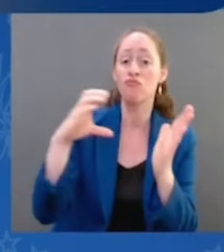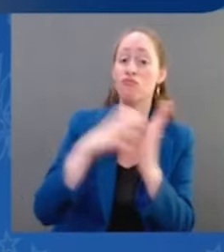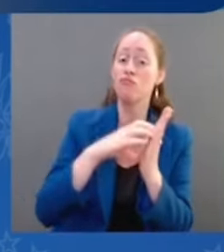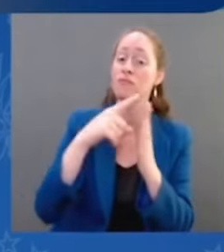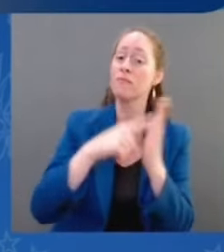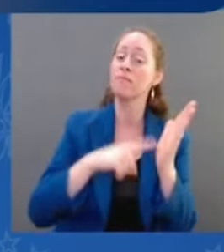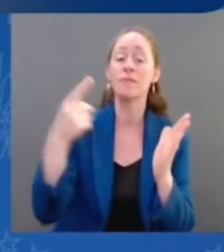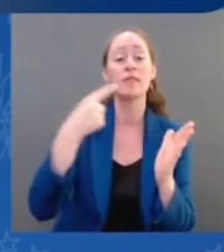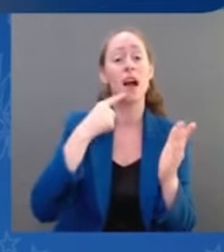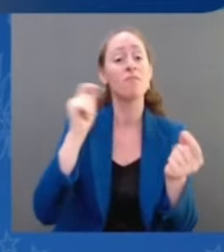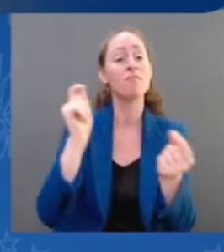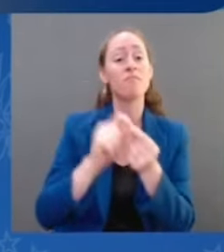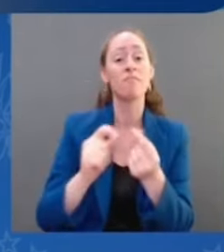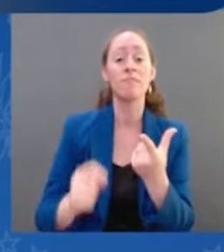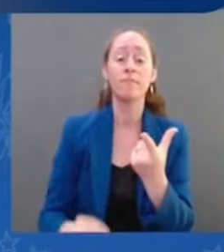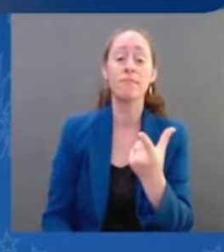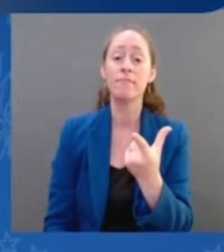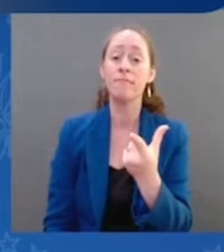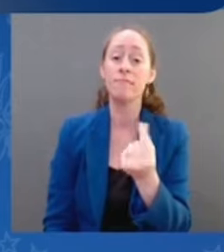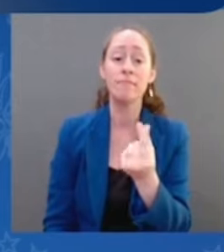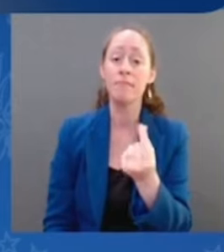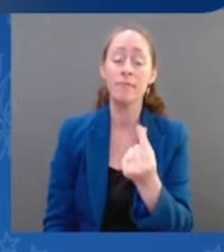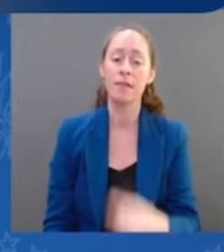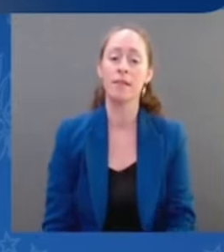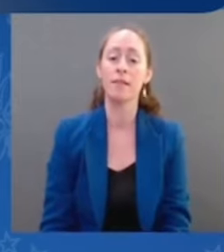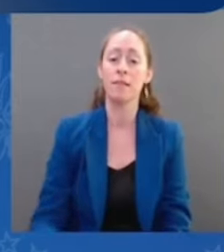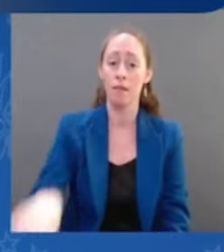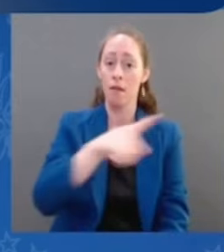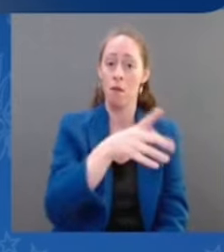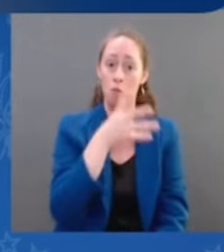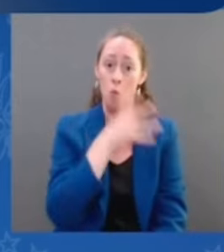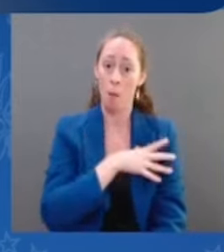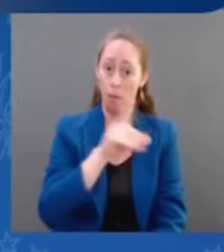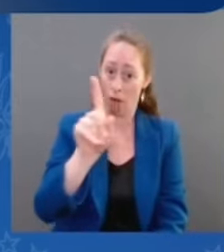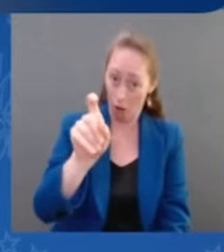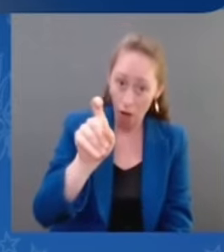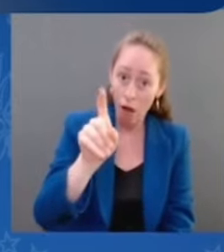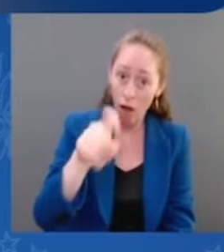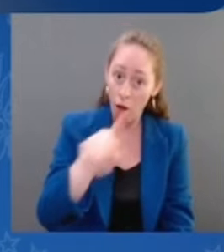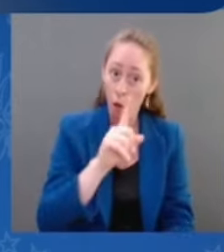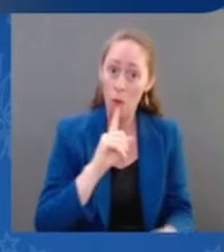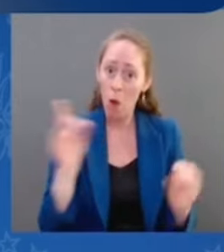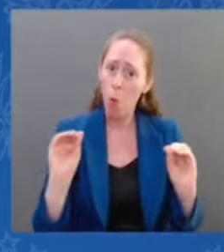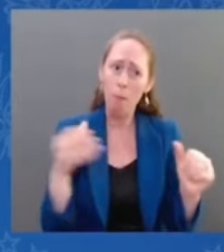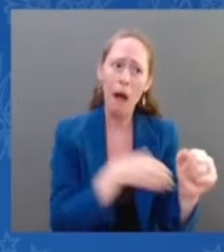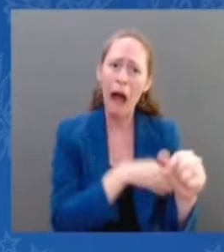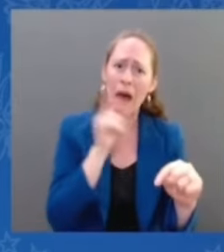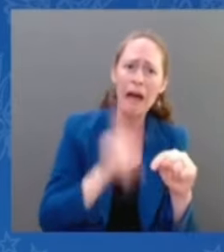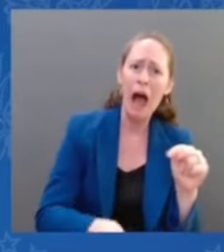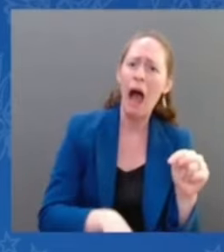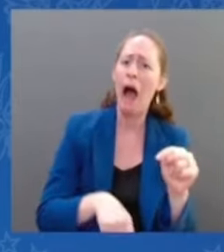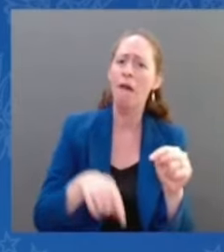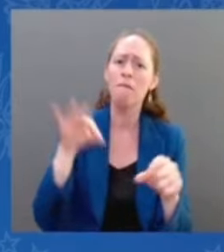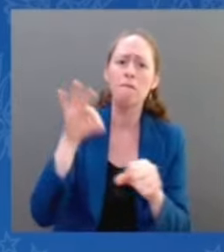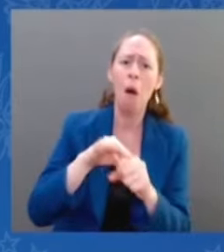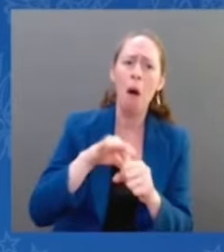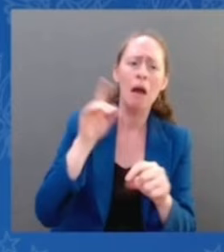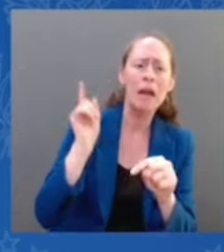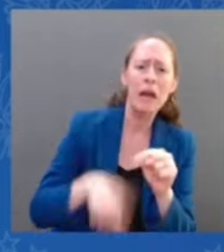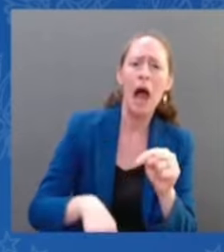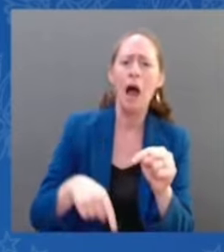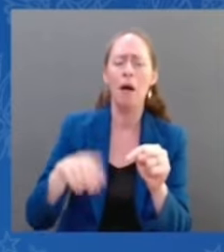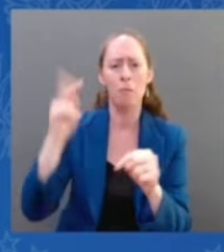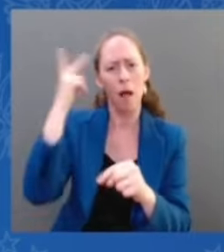power. It is noteworthy that the percentage of women who registered to vote and cast a ballot is consistently higher